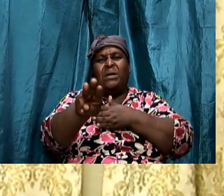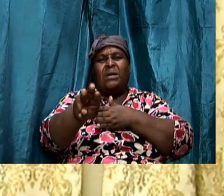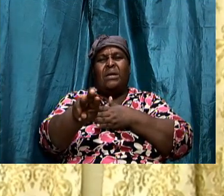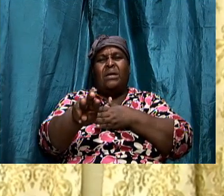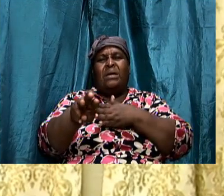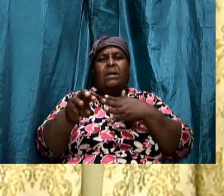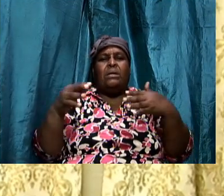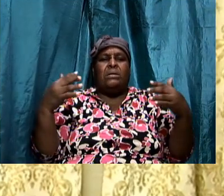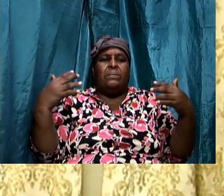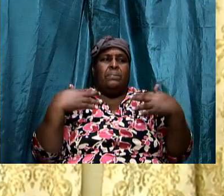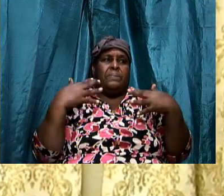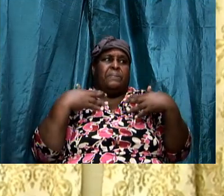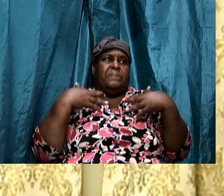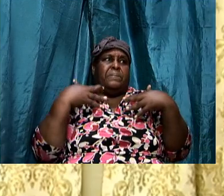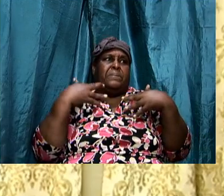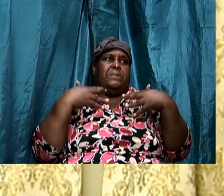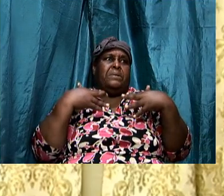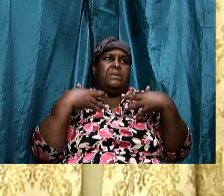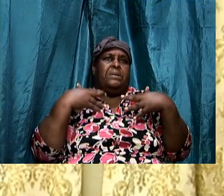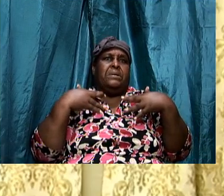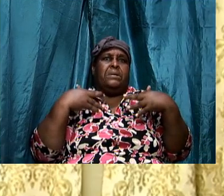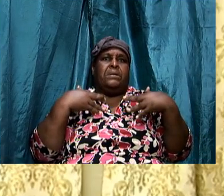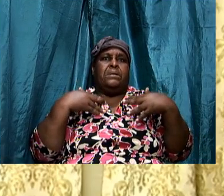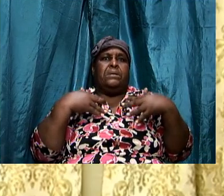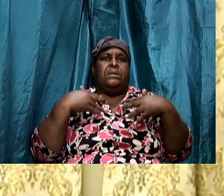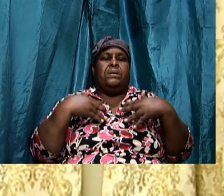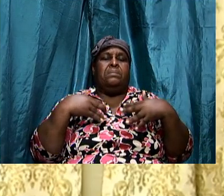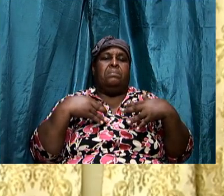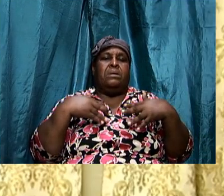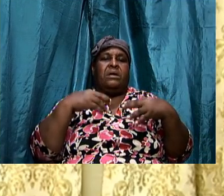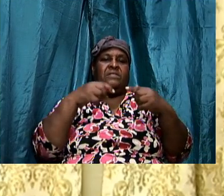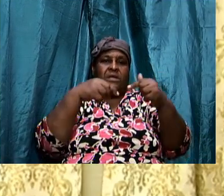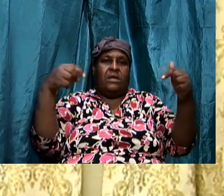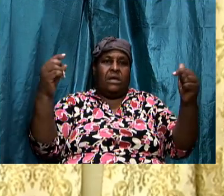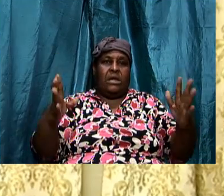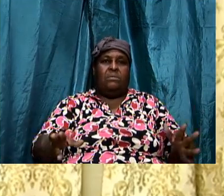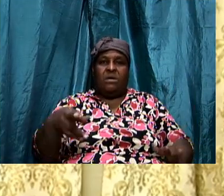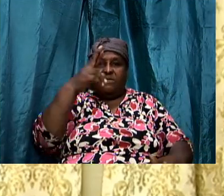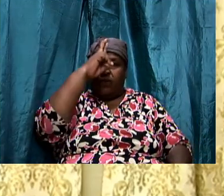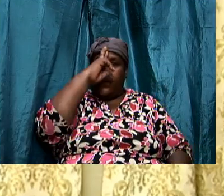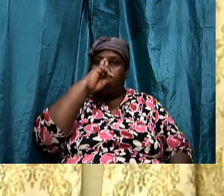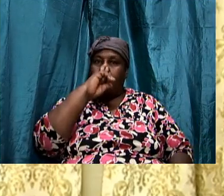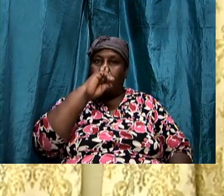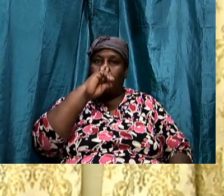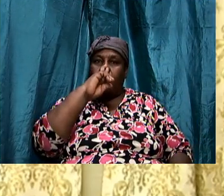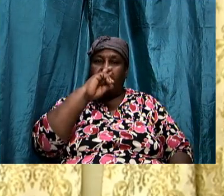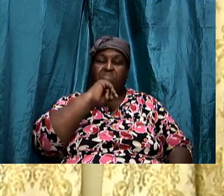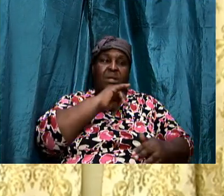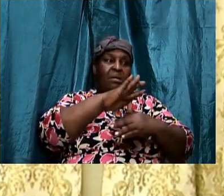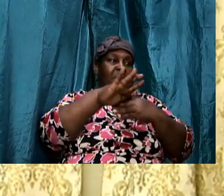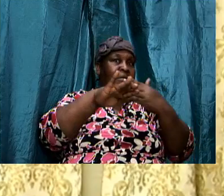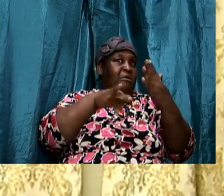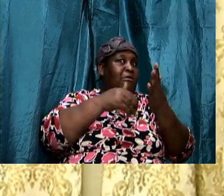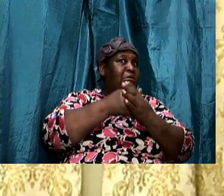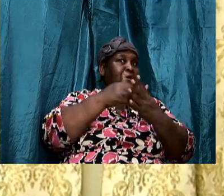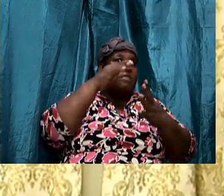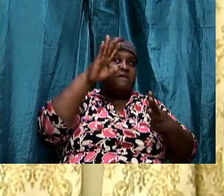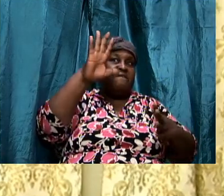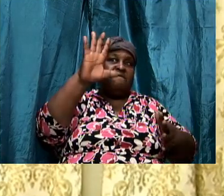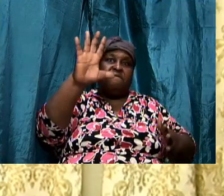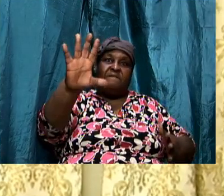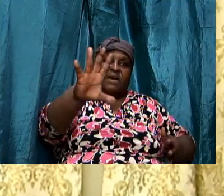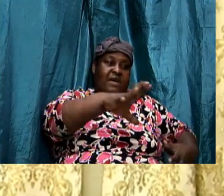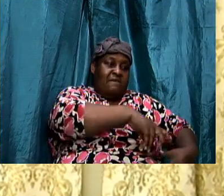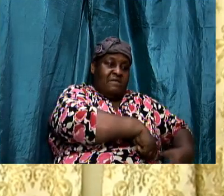by the enemies of Rome. Of all the five swords that were